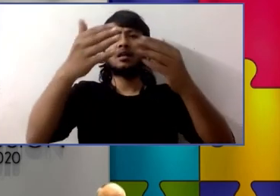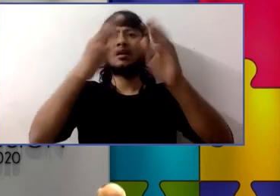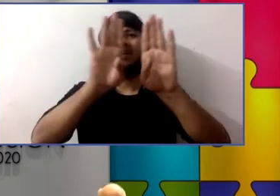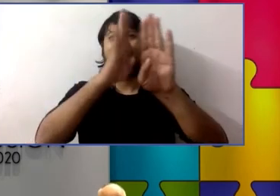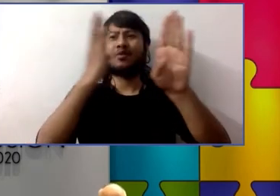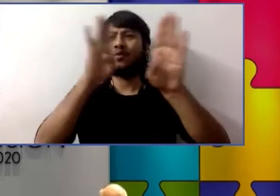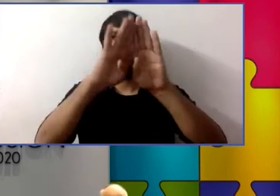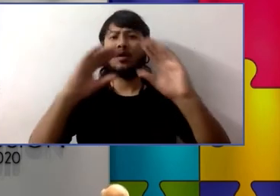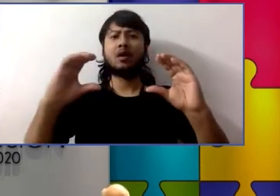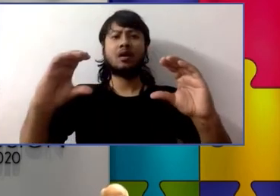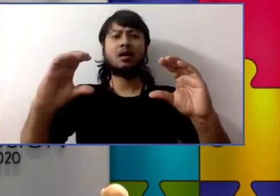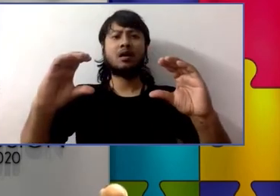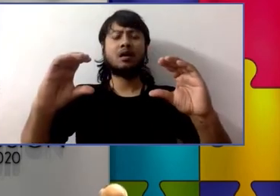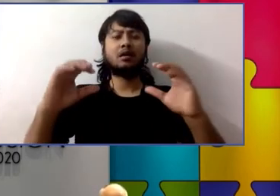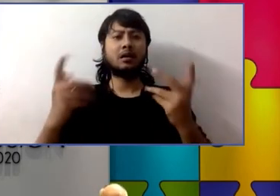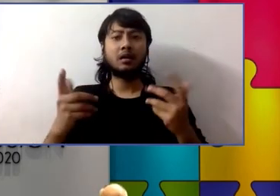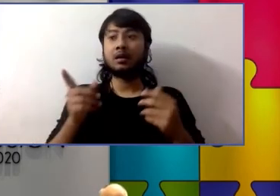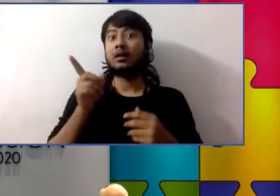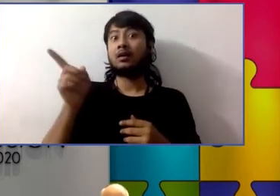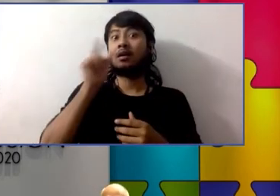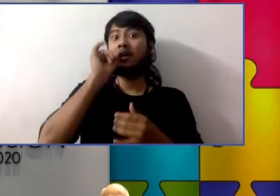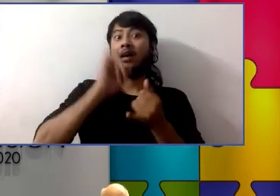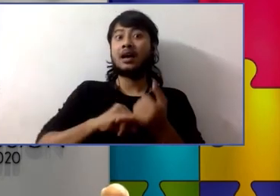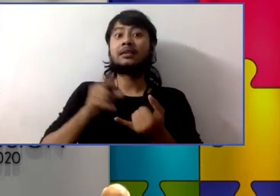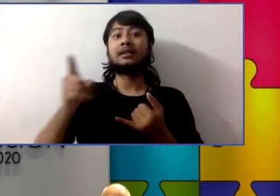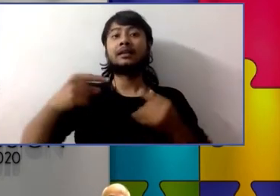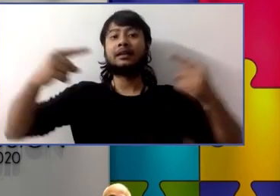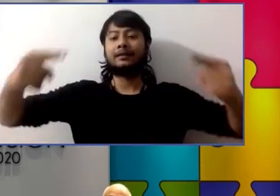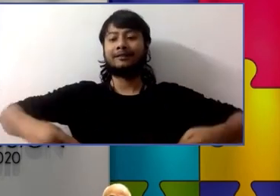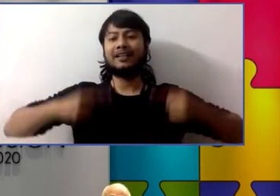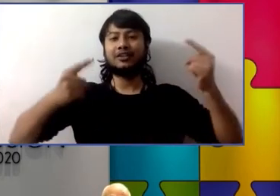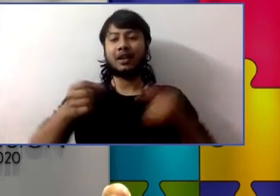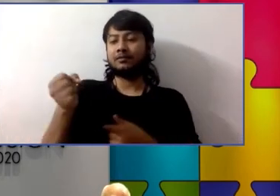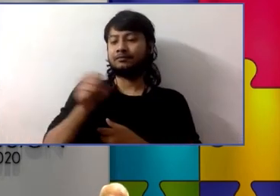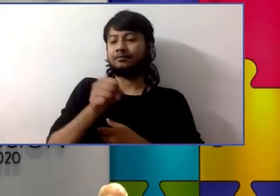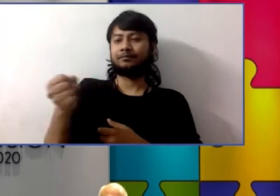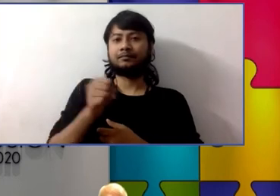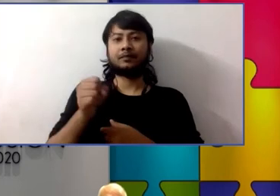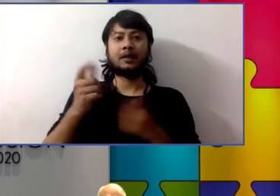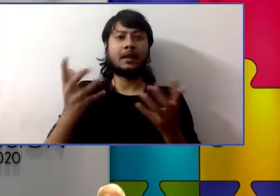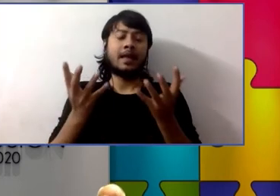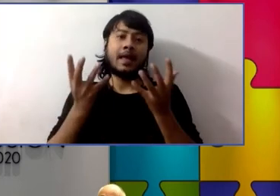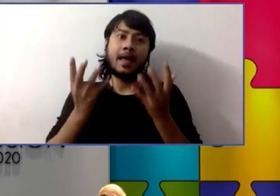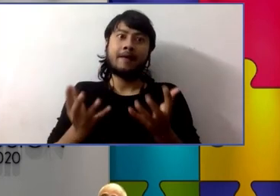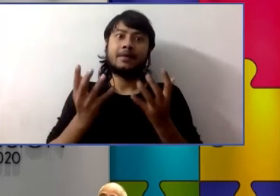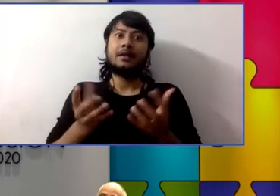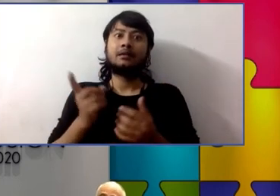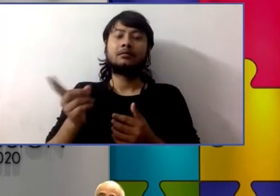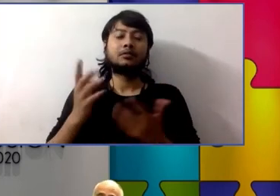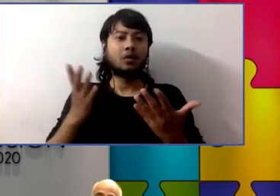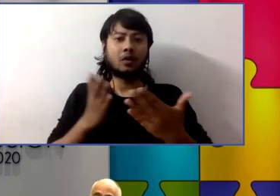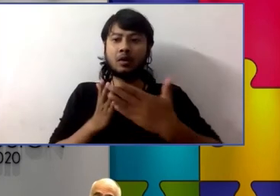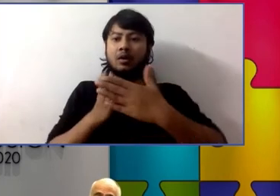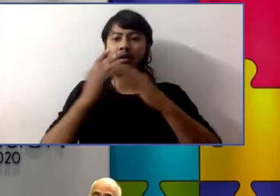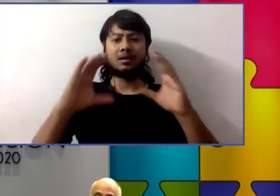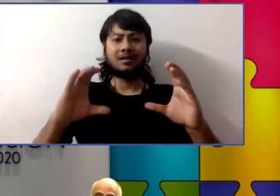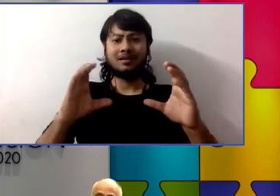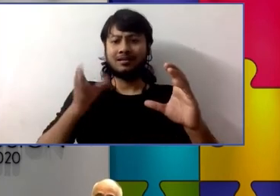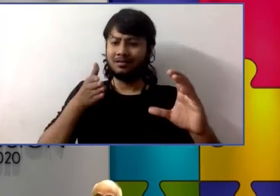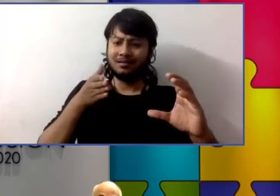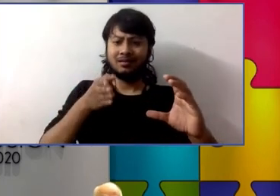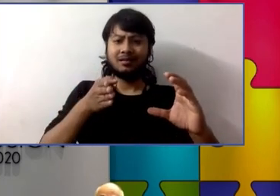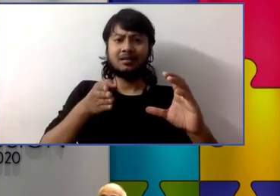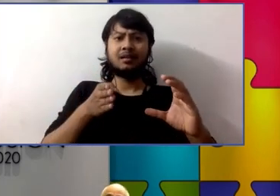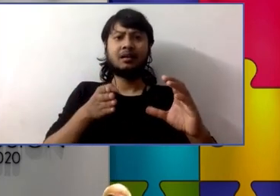wheelchair that step is like a wall you cannot get into that store so the kids were really upset that they and their friend